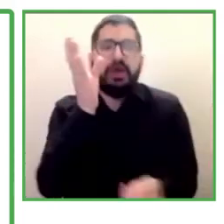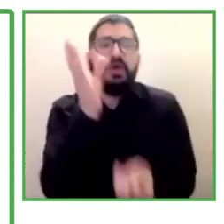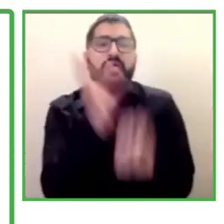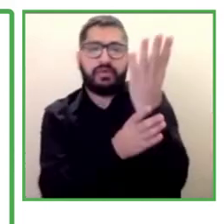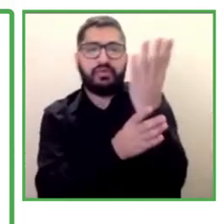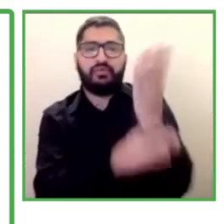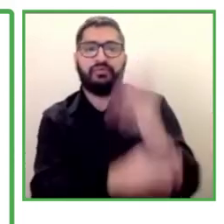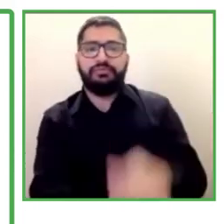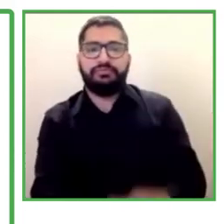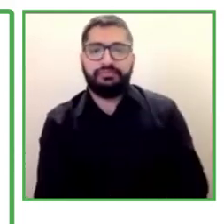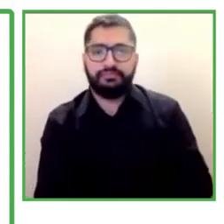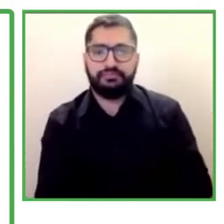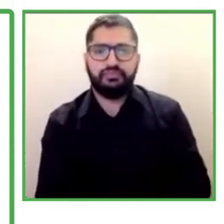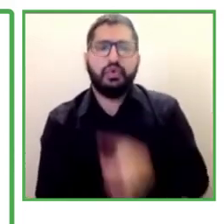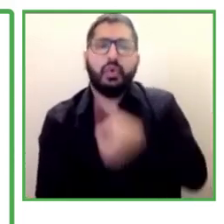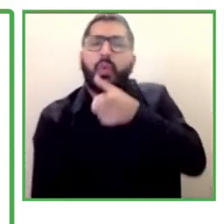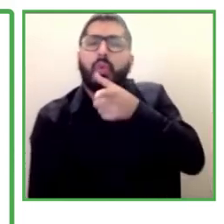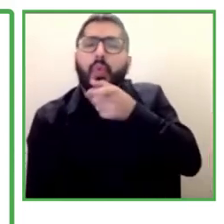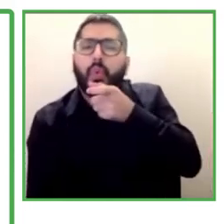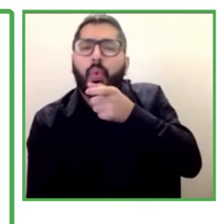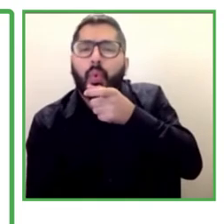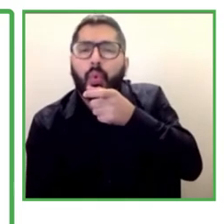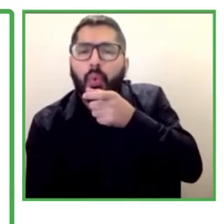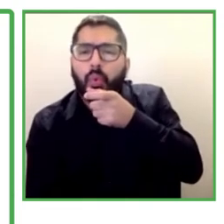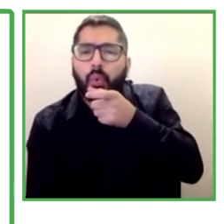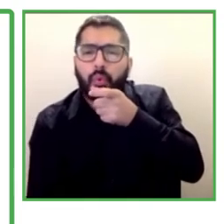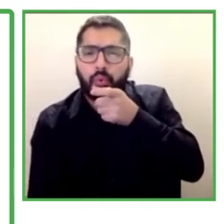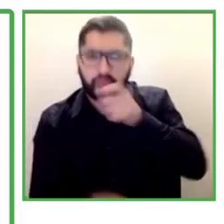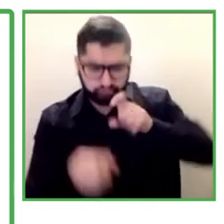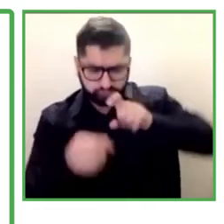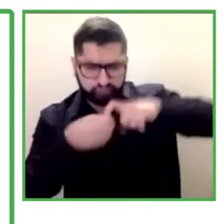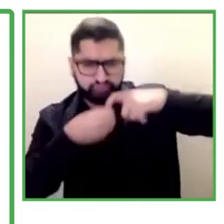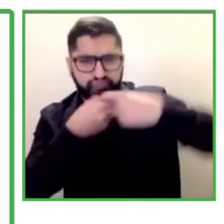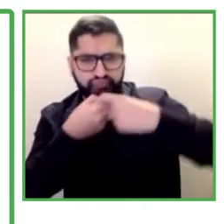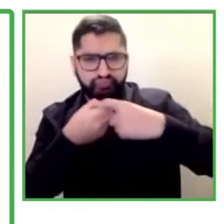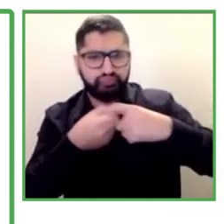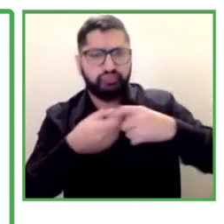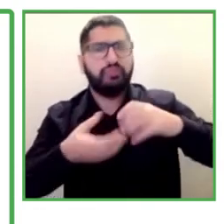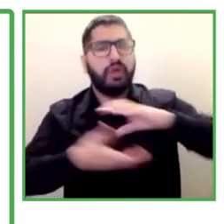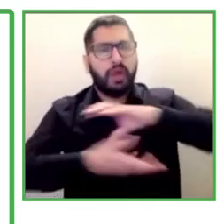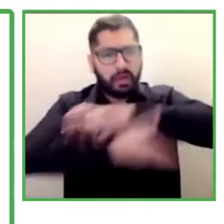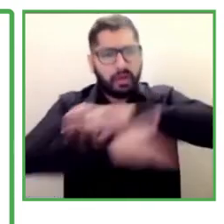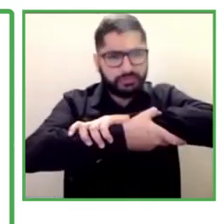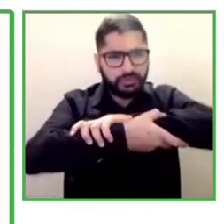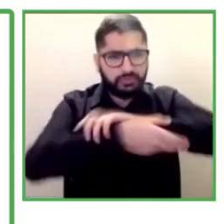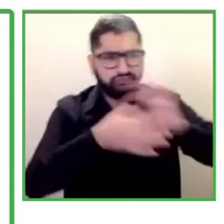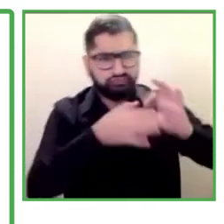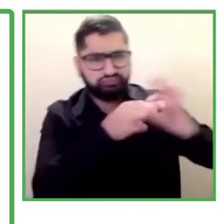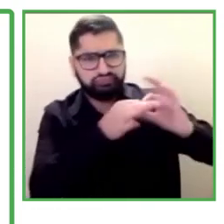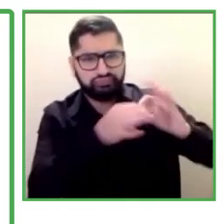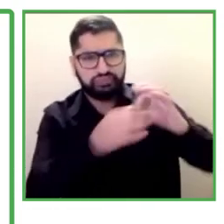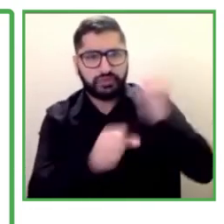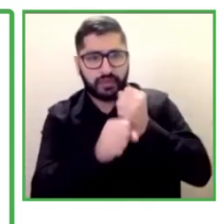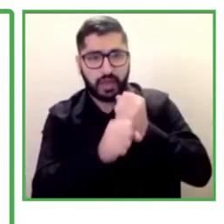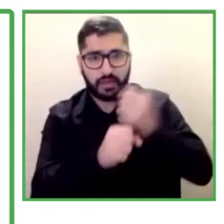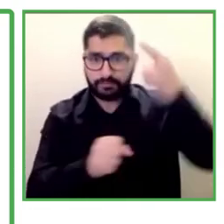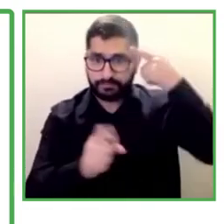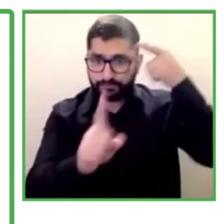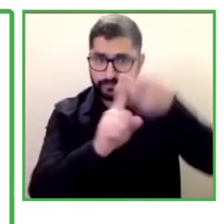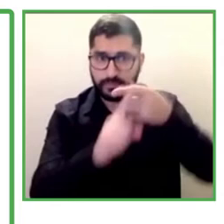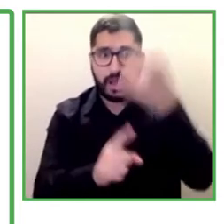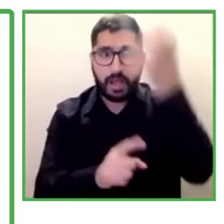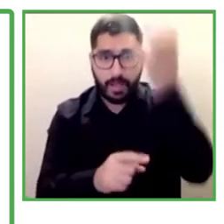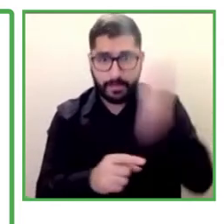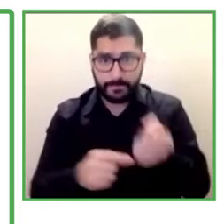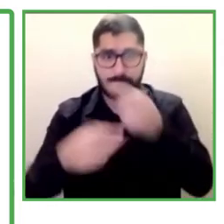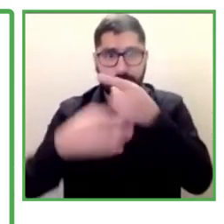So who are part of this governance? In Chile, we have very important players differently to Colombia.